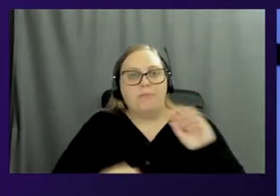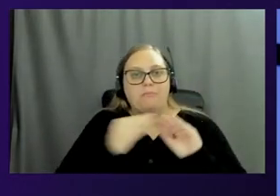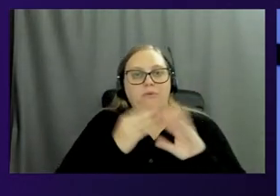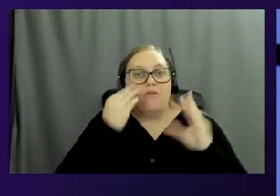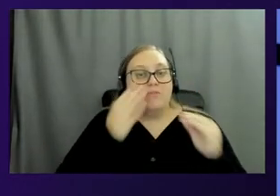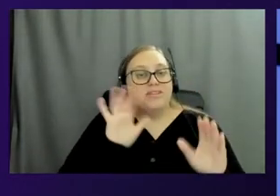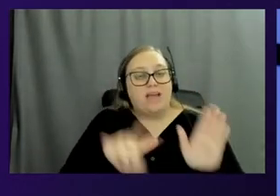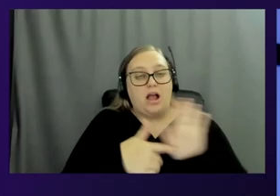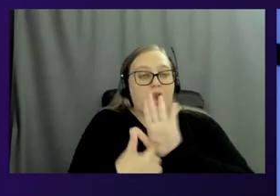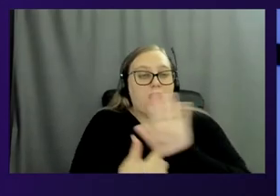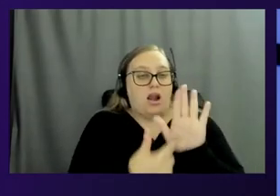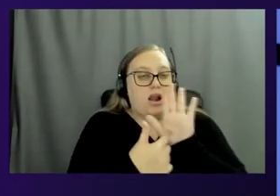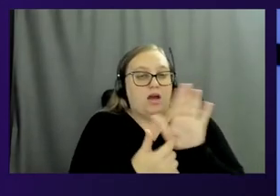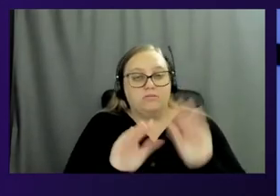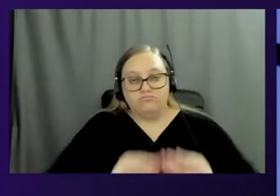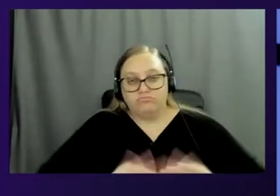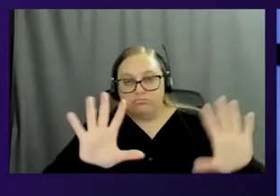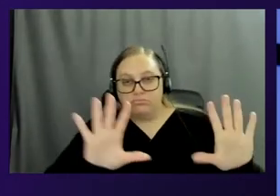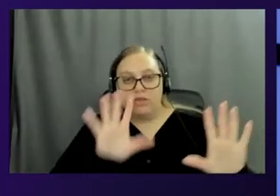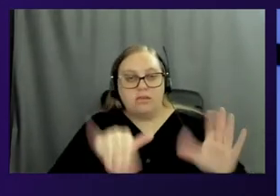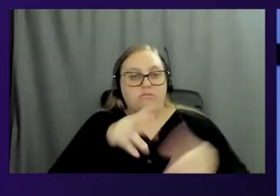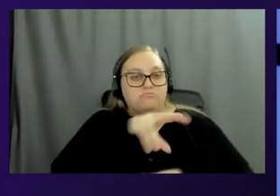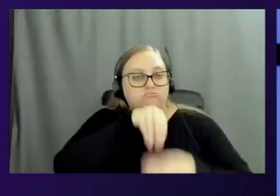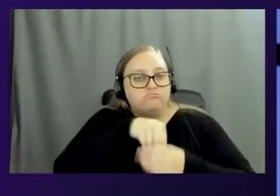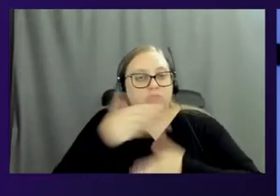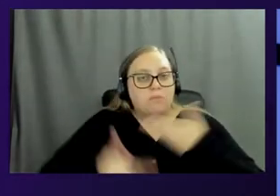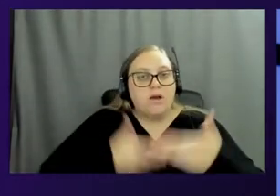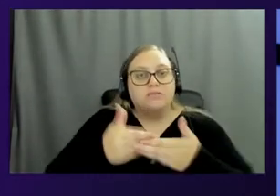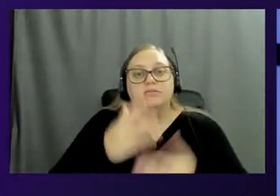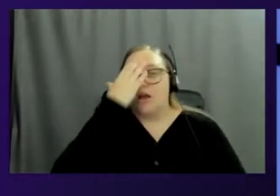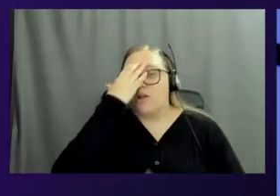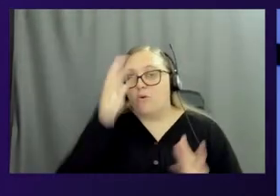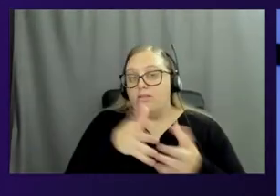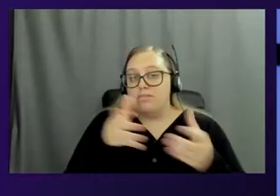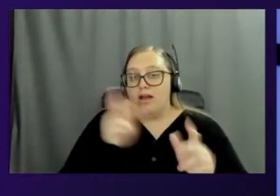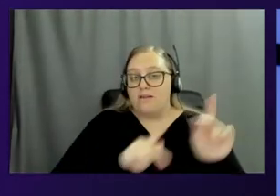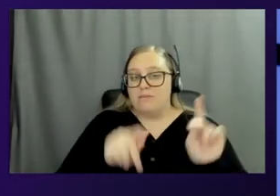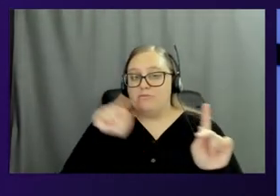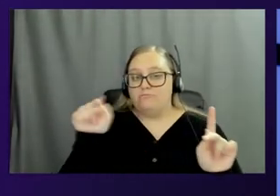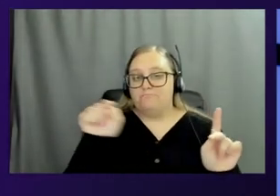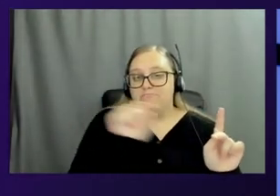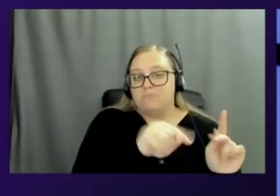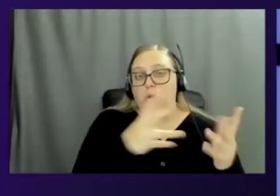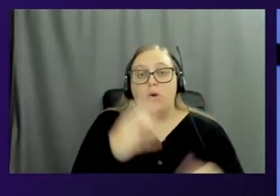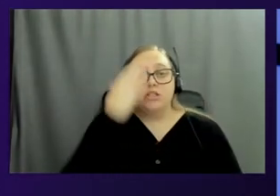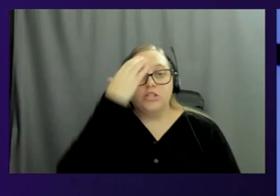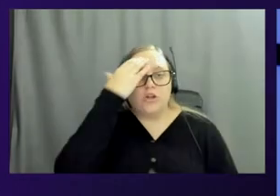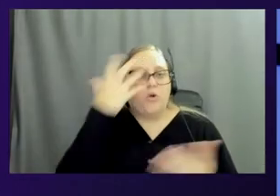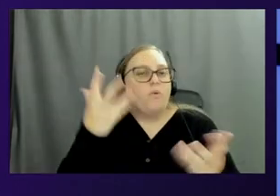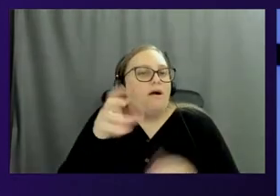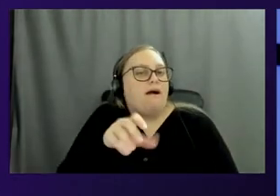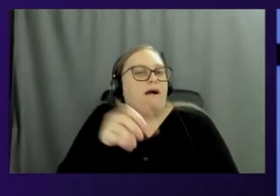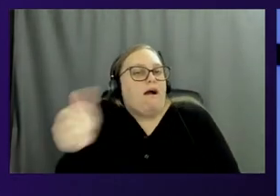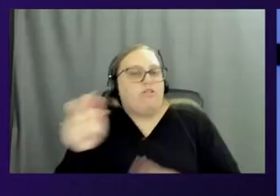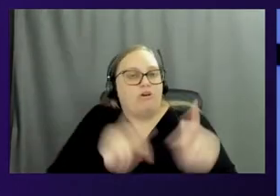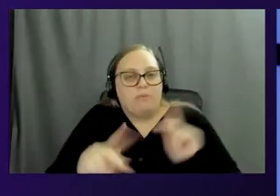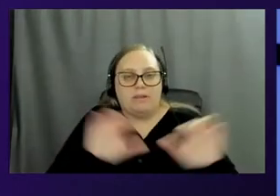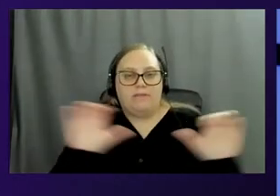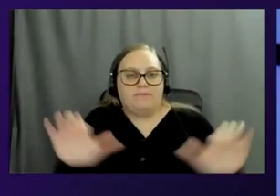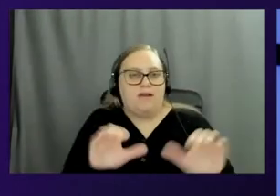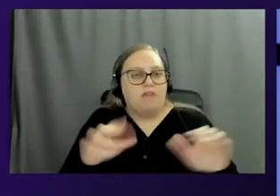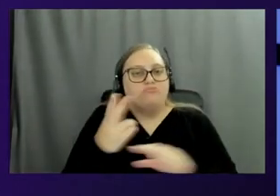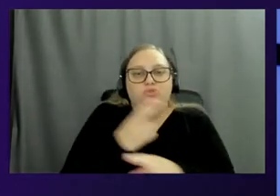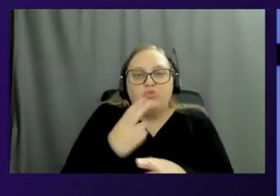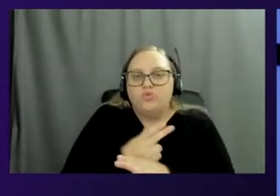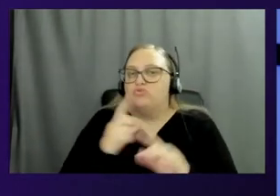that William mentioned is part of that process, and I know a lot of people out there look to hear, like, what other people have used things, and, you know, reach out to us. There's